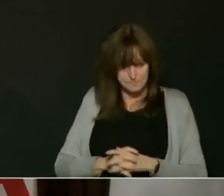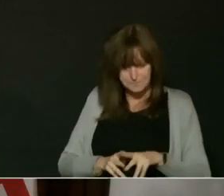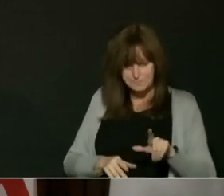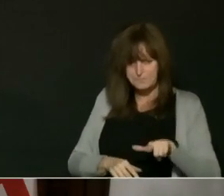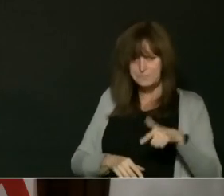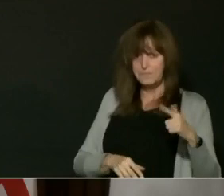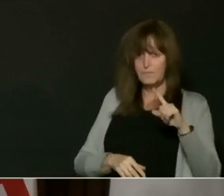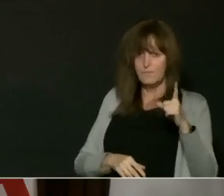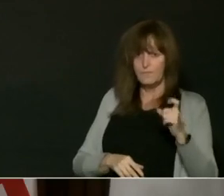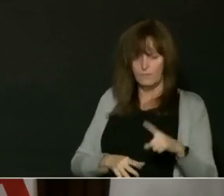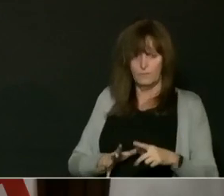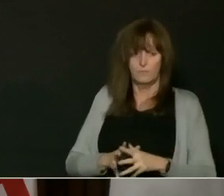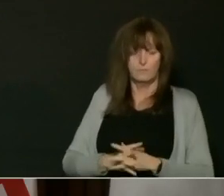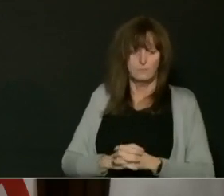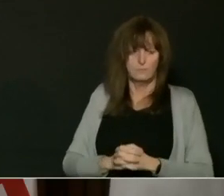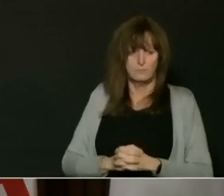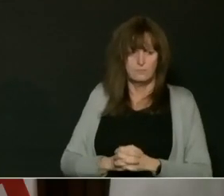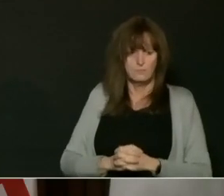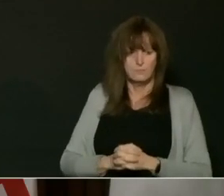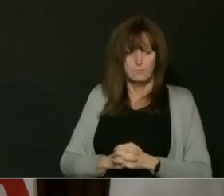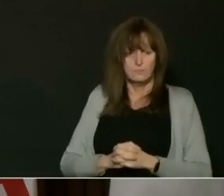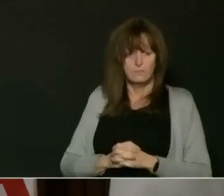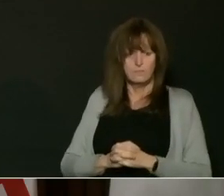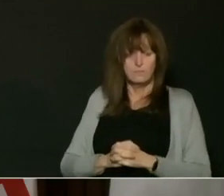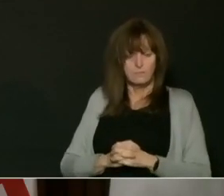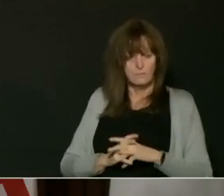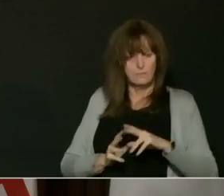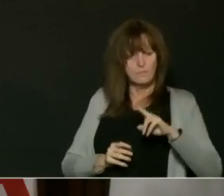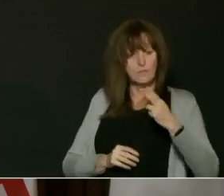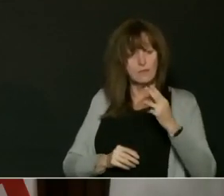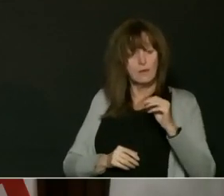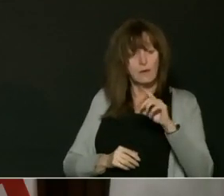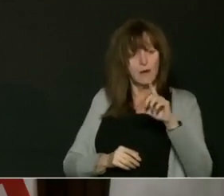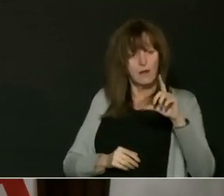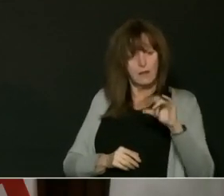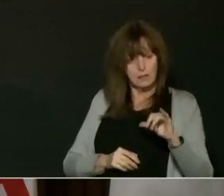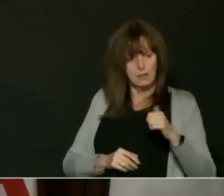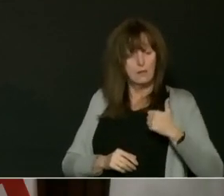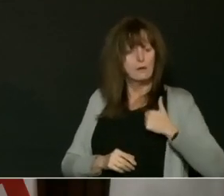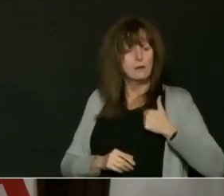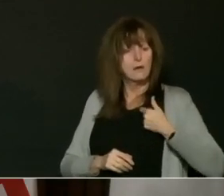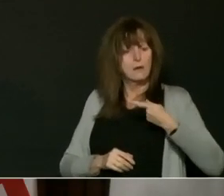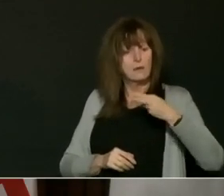Next question comes from Holly Mackenzie Souter with the Canadian Press. Please go ahead.